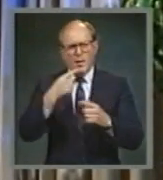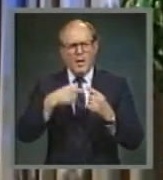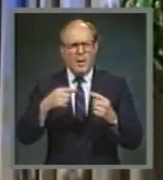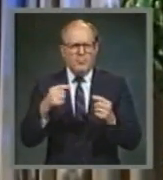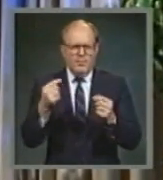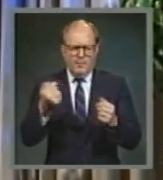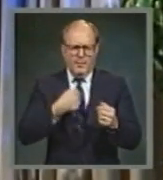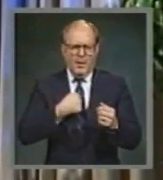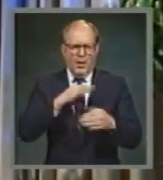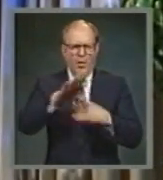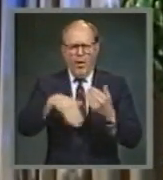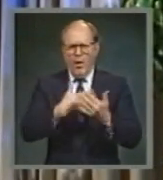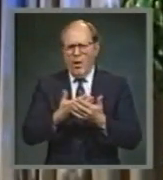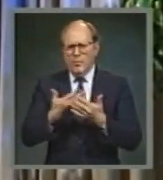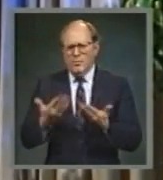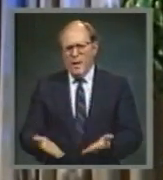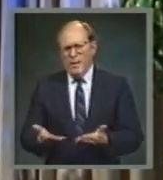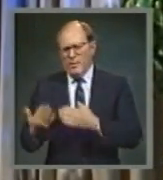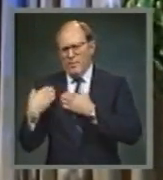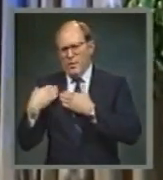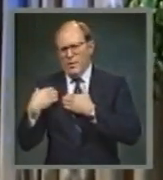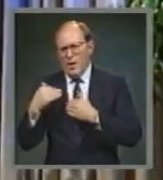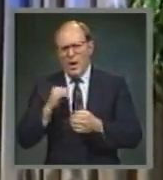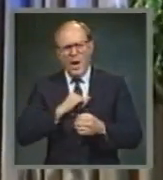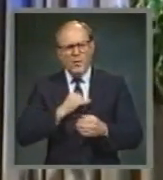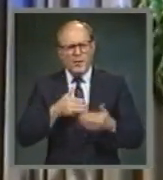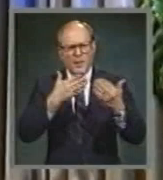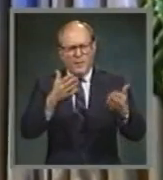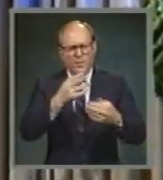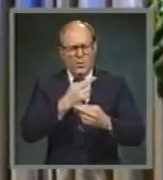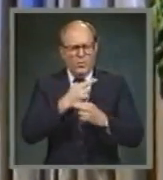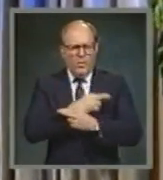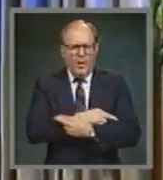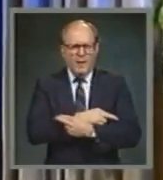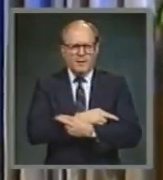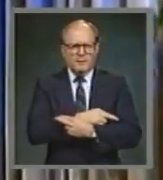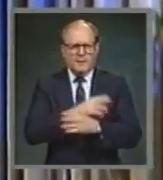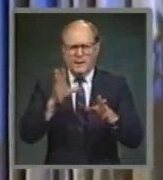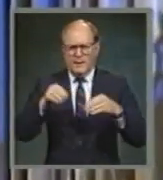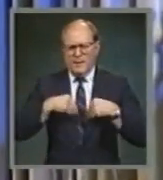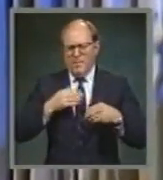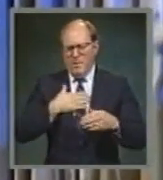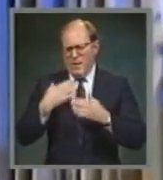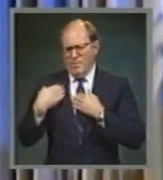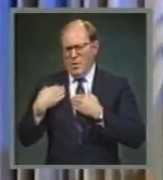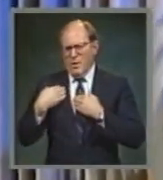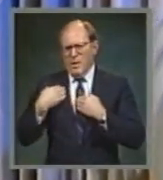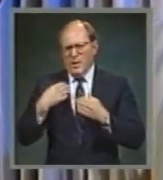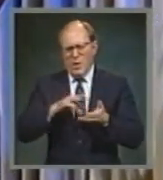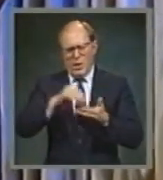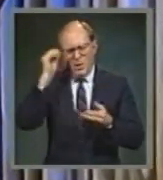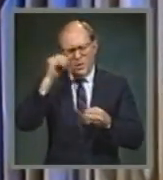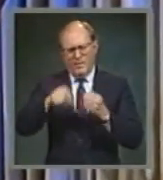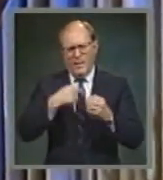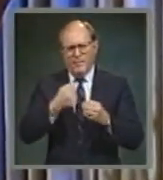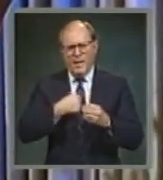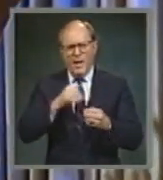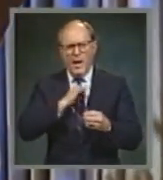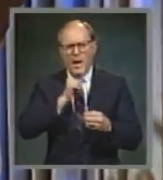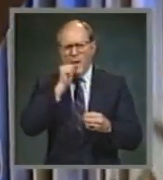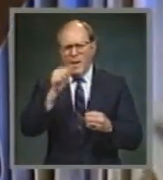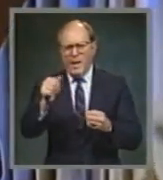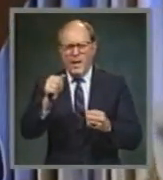that labor and are heavy laden, and I will give you rest. Take my yoke upon you, and learn of me, for I am meek and lowly in heart,